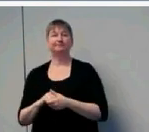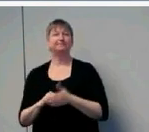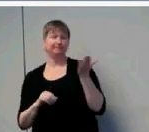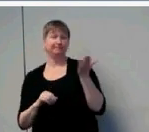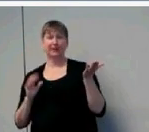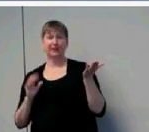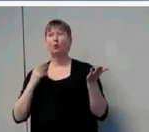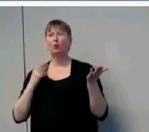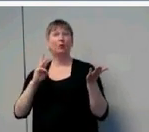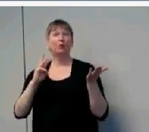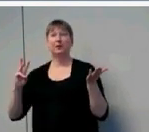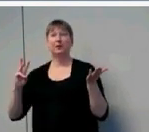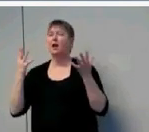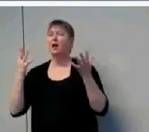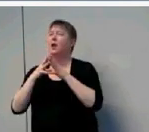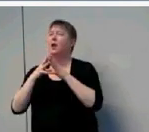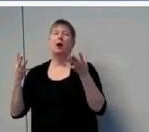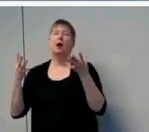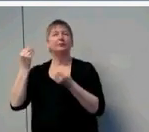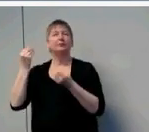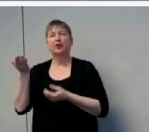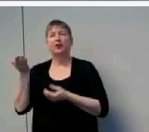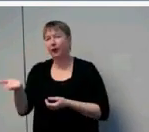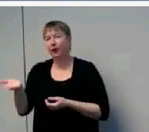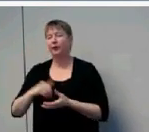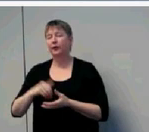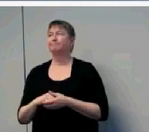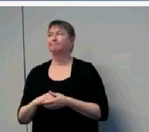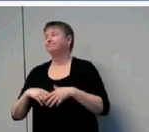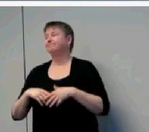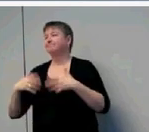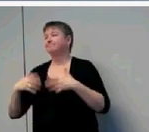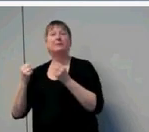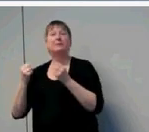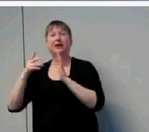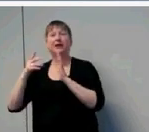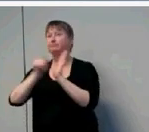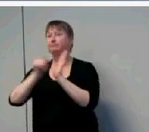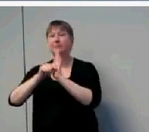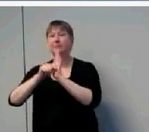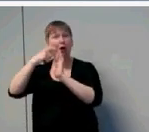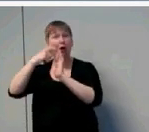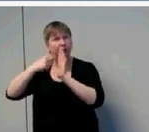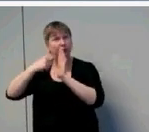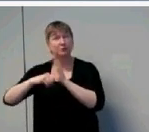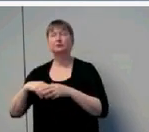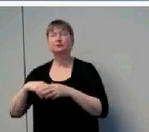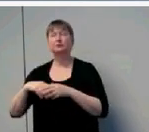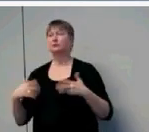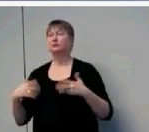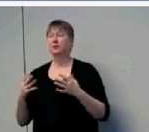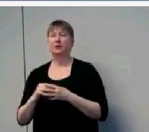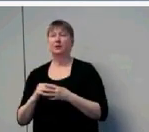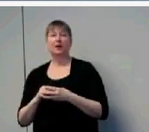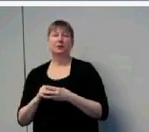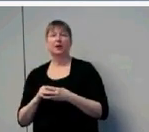lot of resources on there, including access to lots of articles we've published and kind of a parent